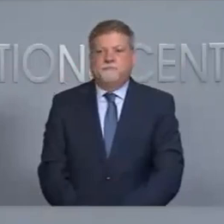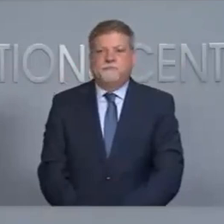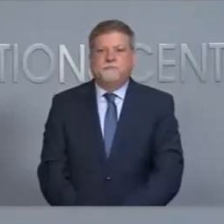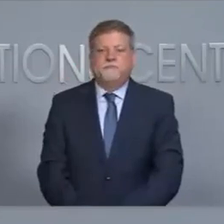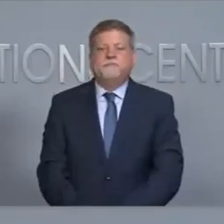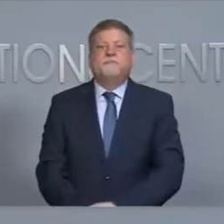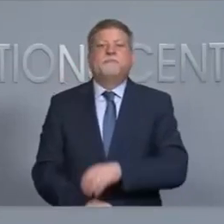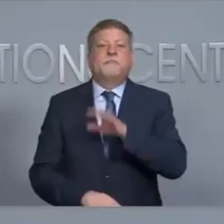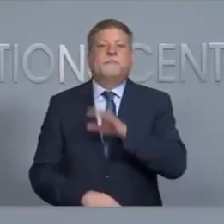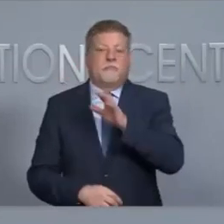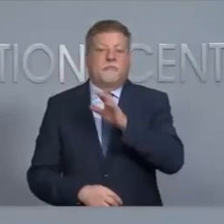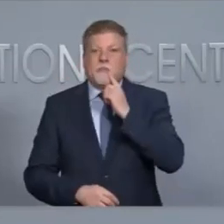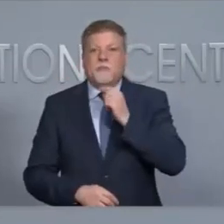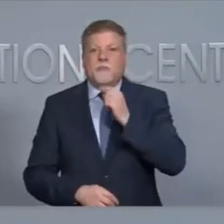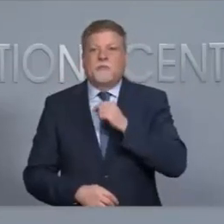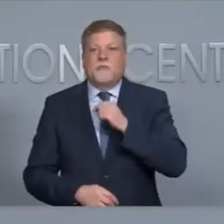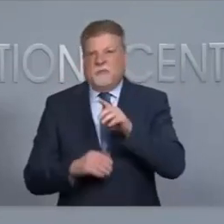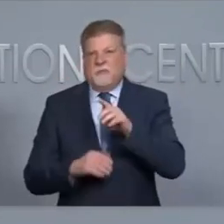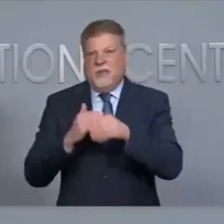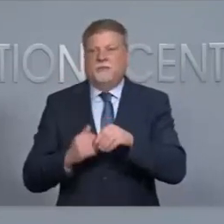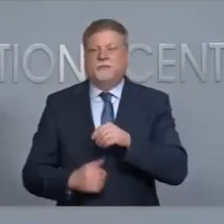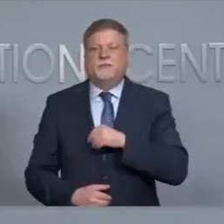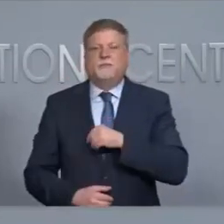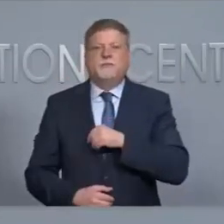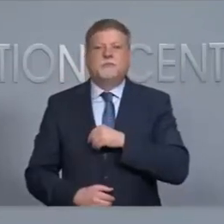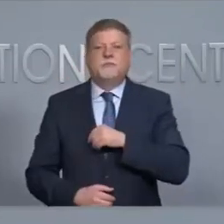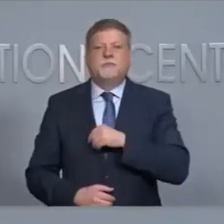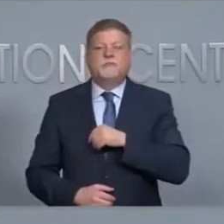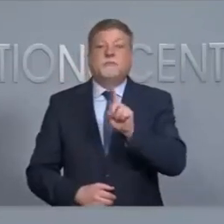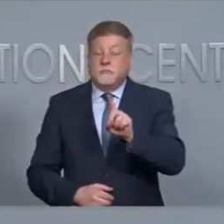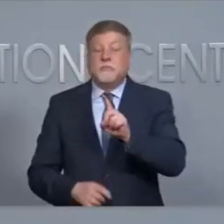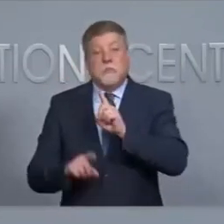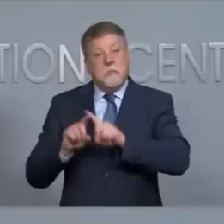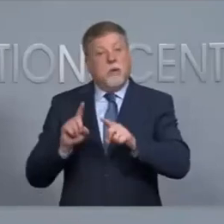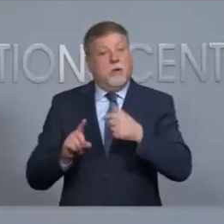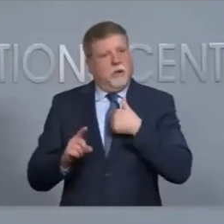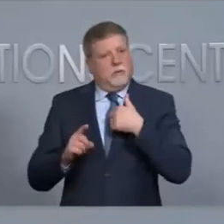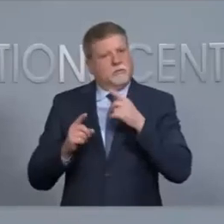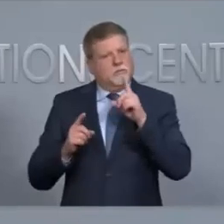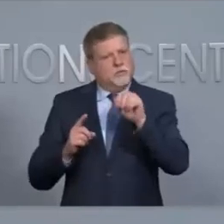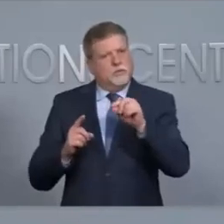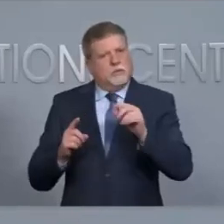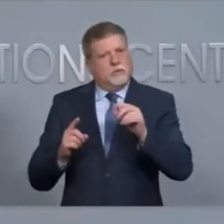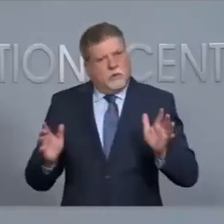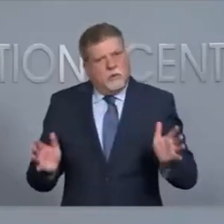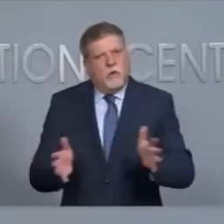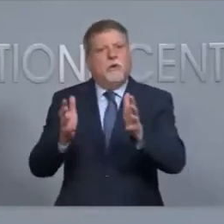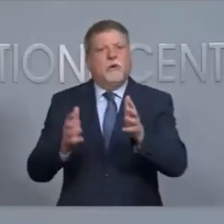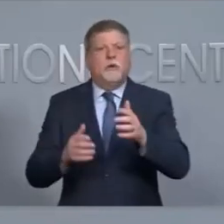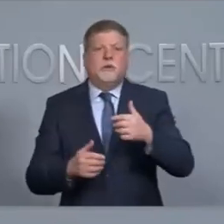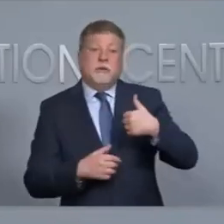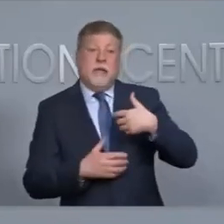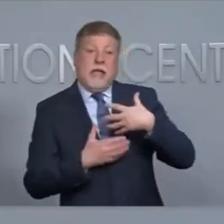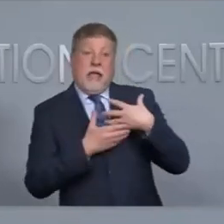And just you know along those lines we do however encourage folks to you know do those selfies